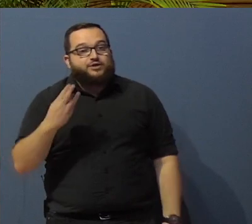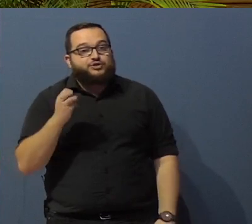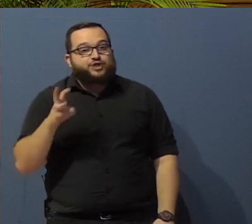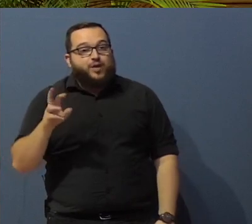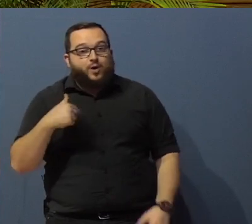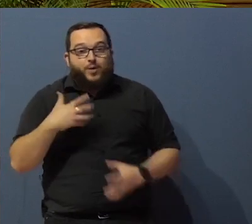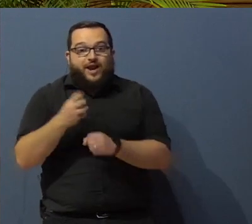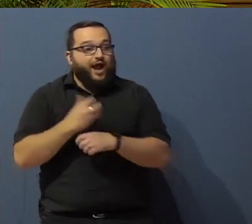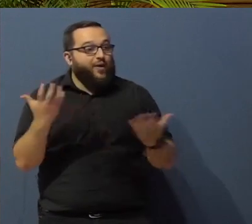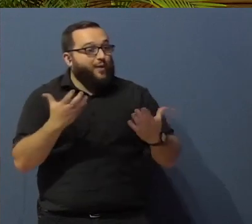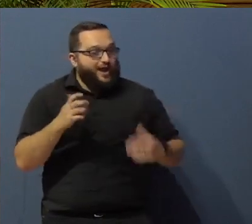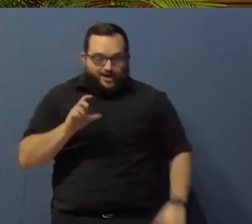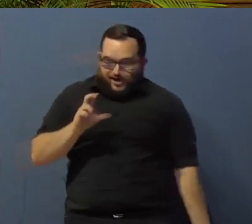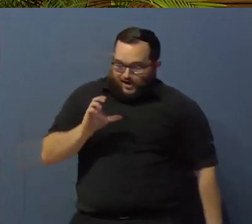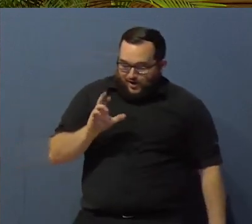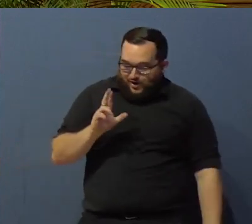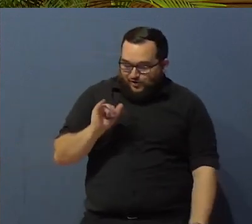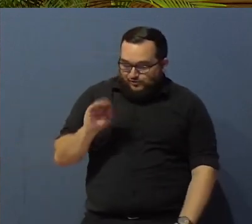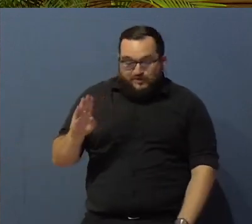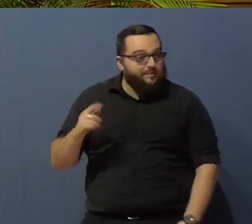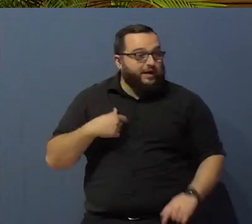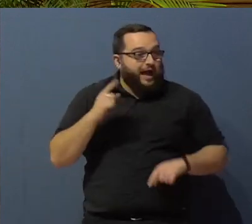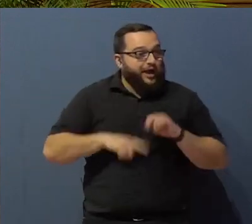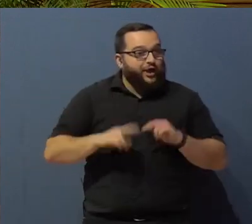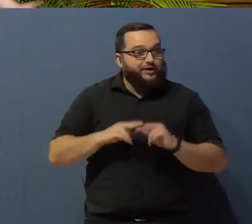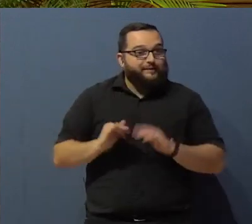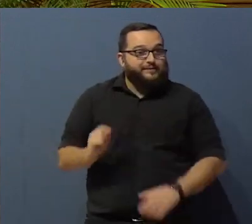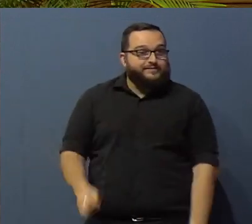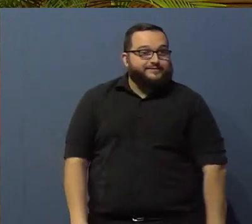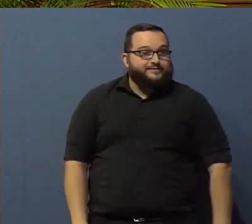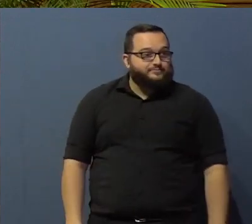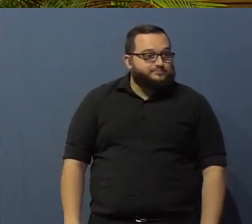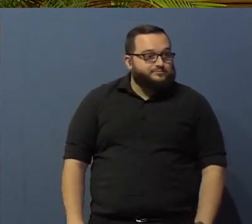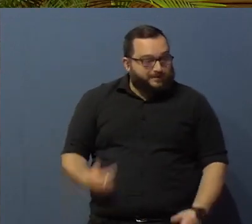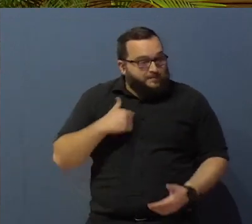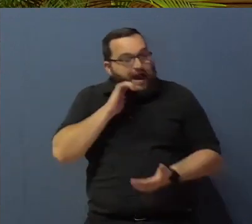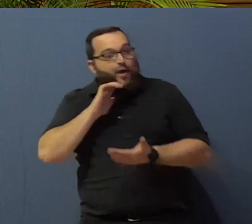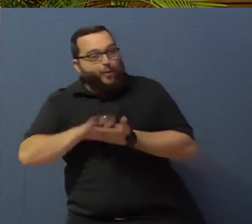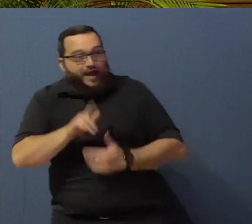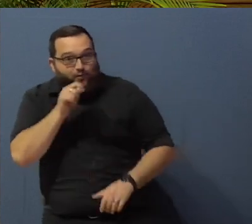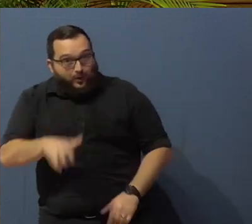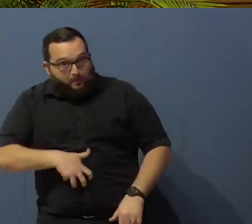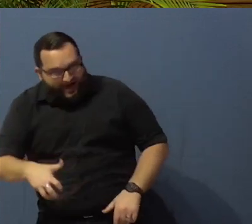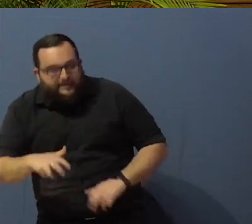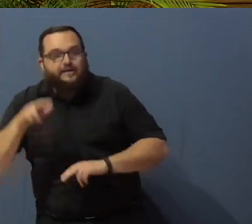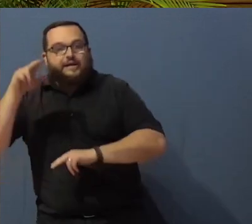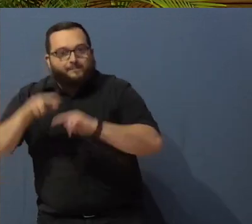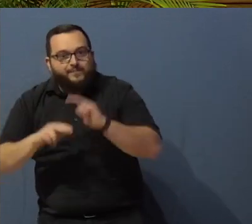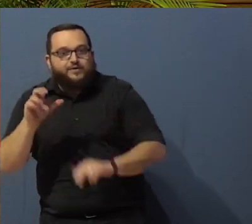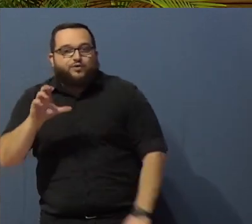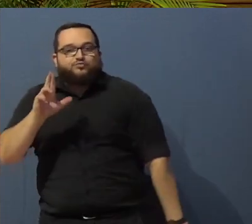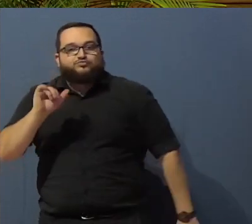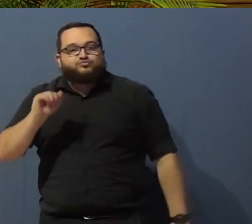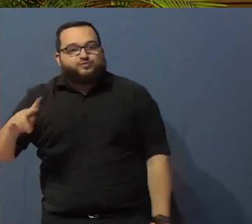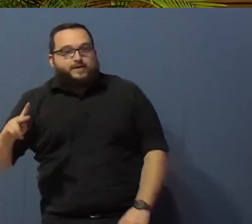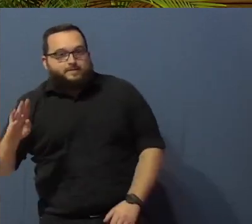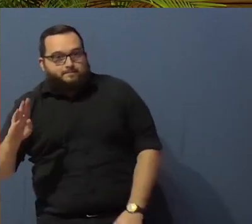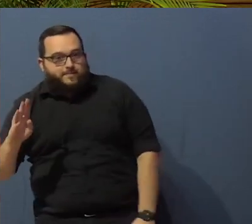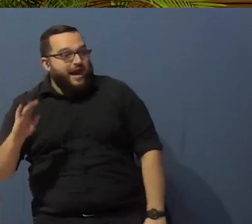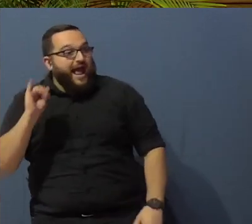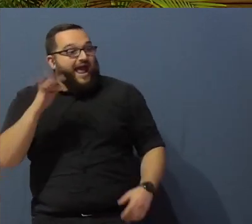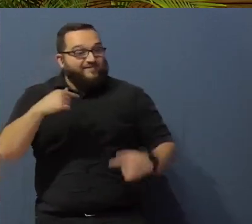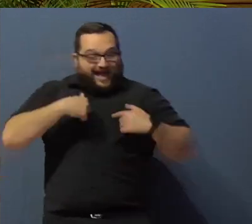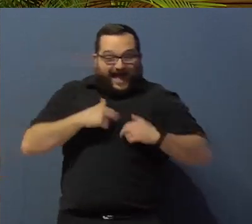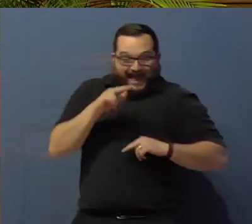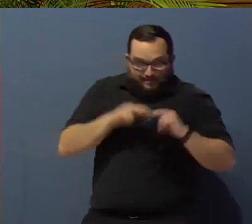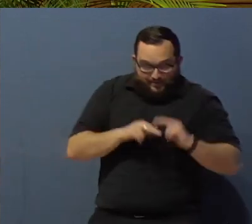crib. Now I couldn't put it together, so I had her put it together. If I would have put it together, I would have gotten a knock from Child Protective